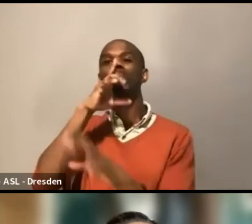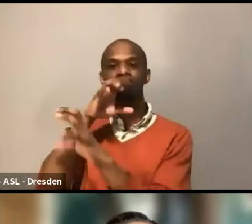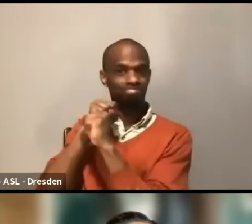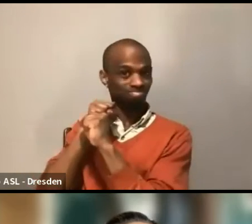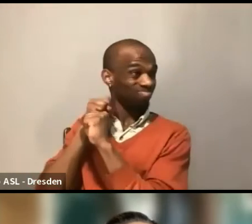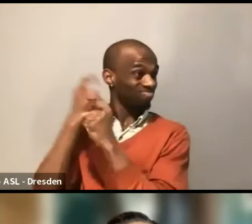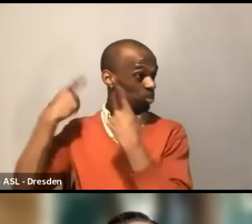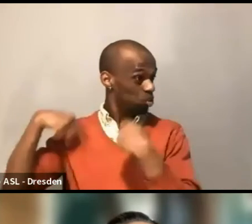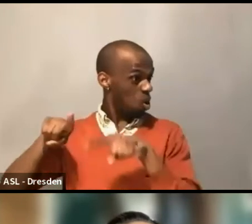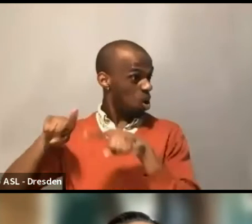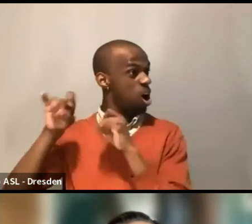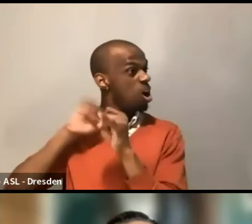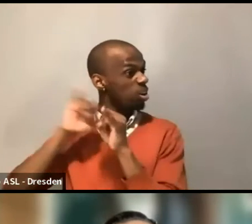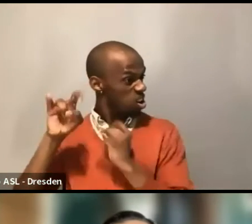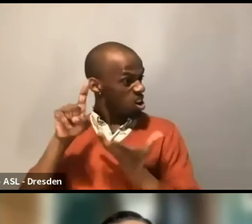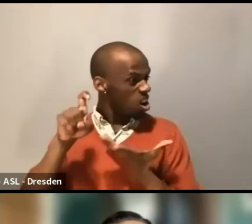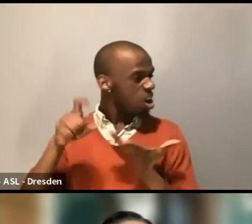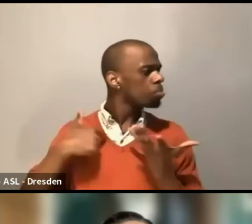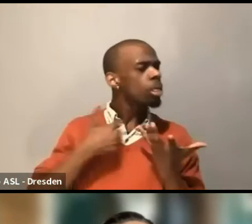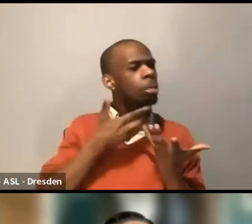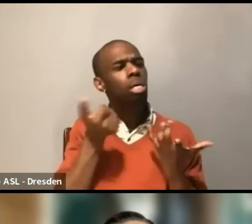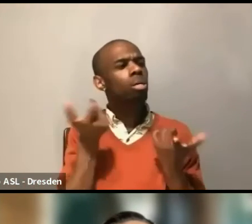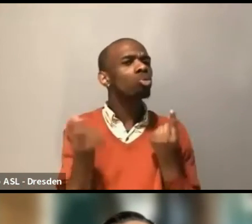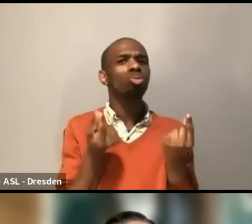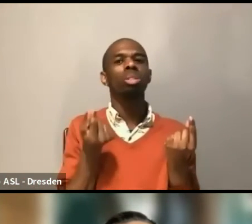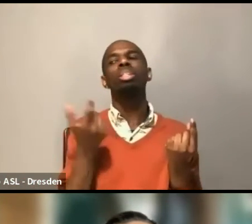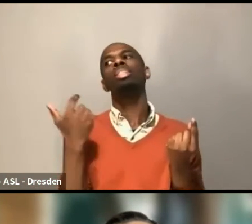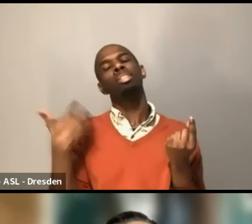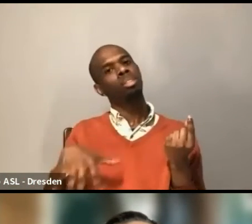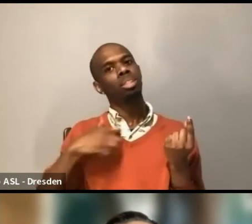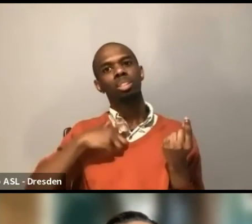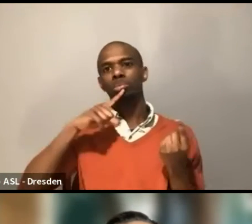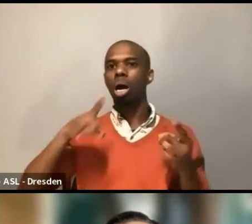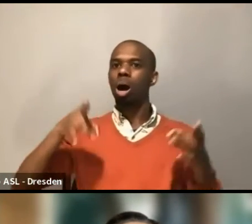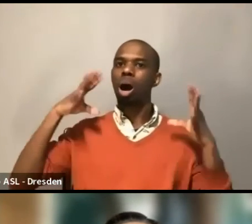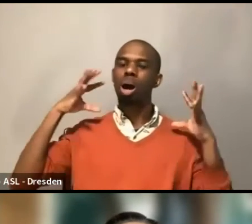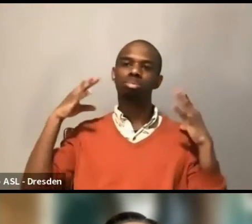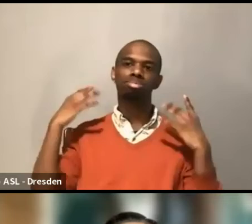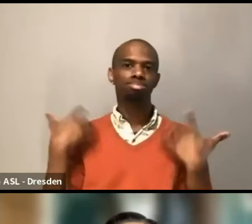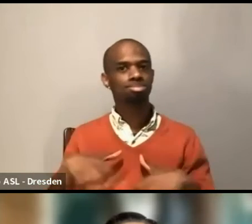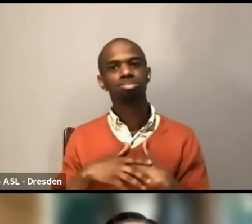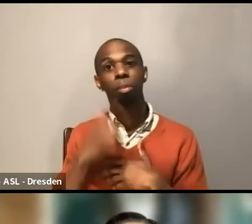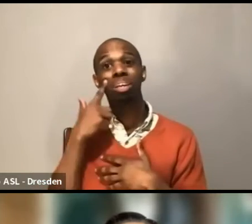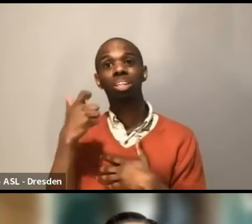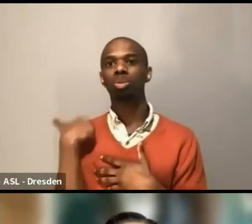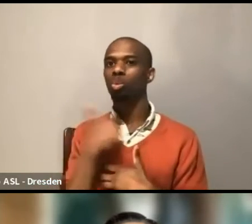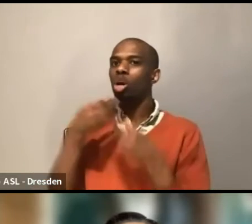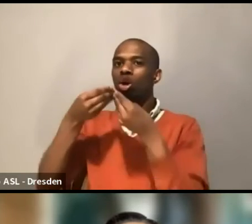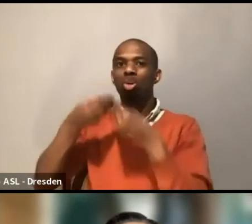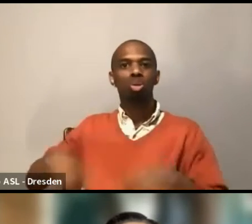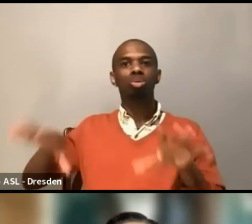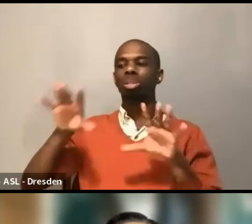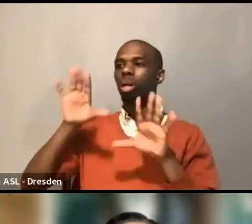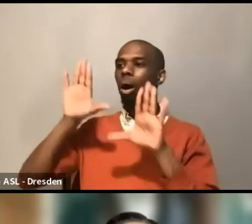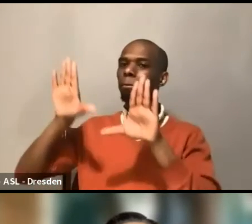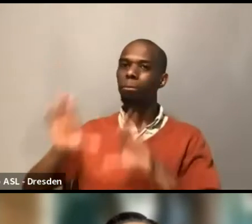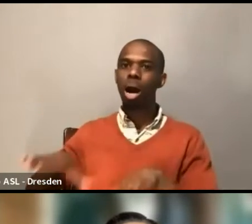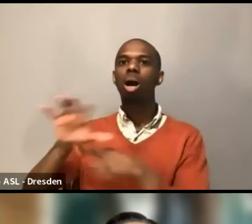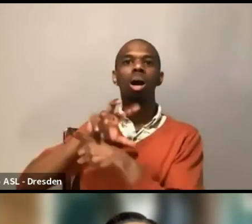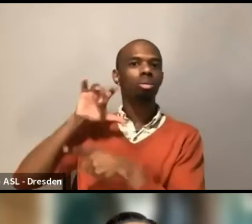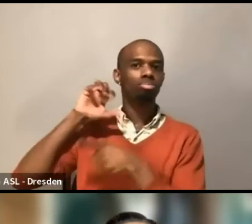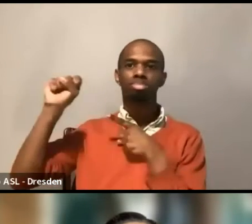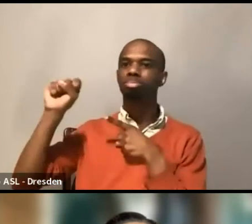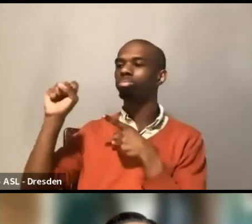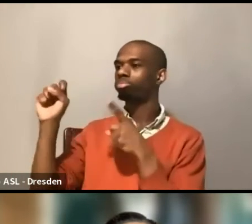And the devastation there is that you, we're all losing talent. We're all losing incredible contributors because we're not creating